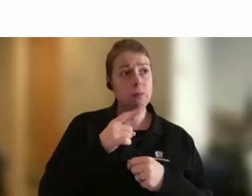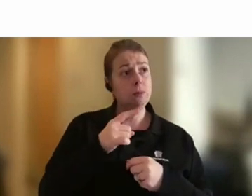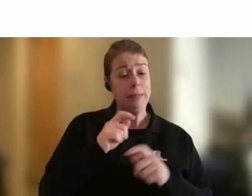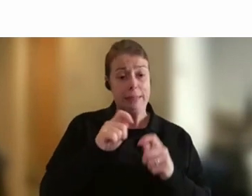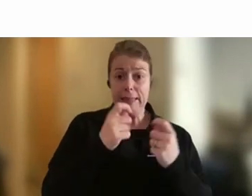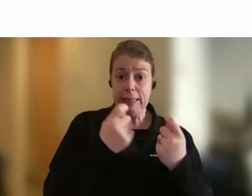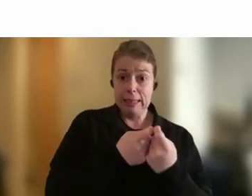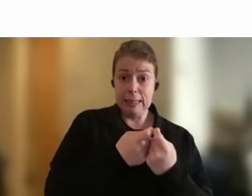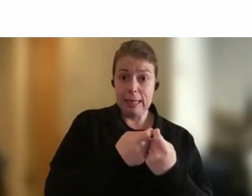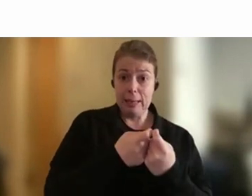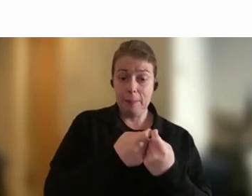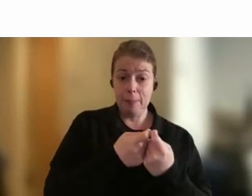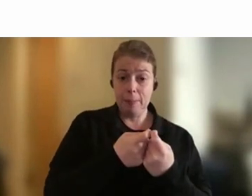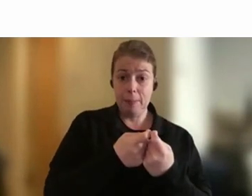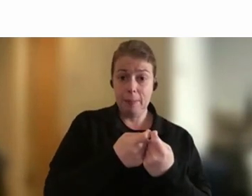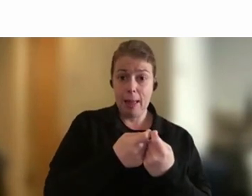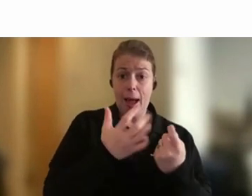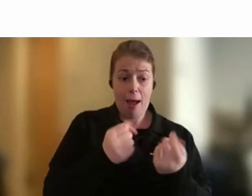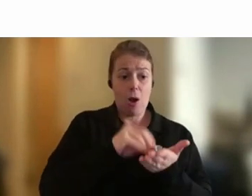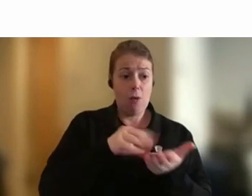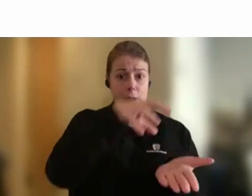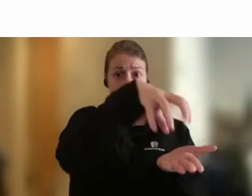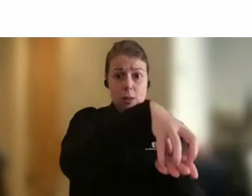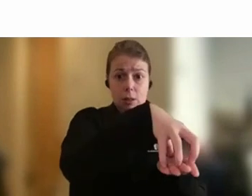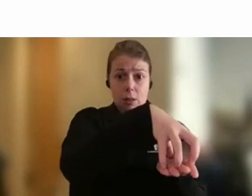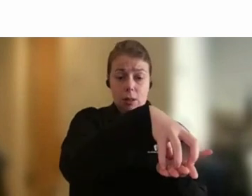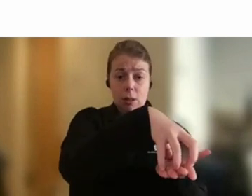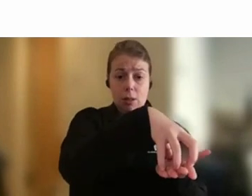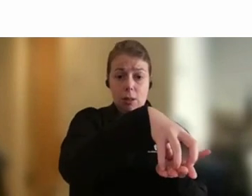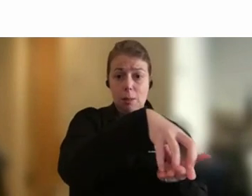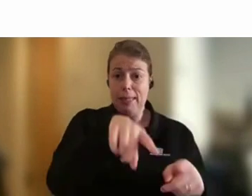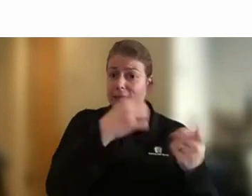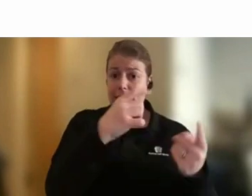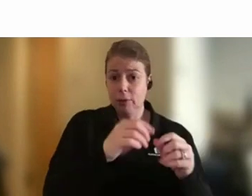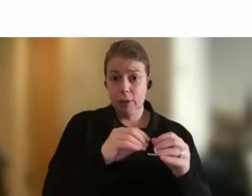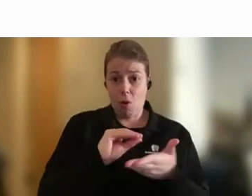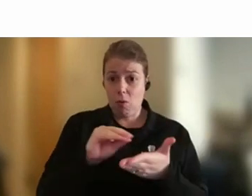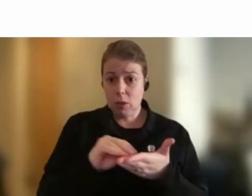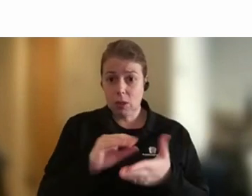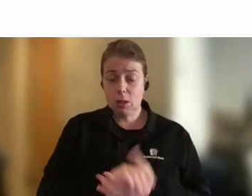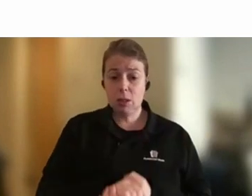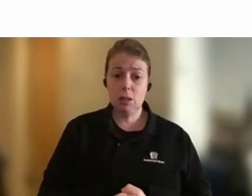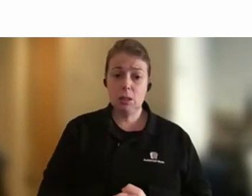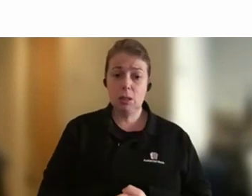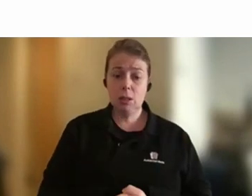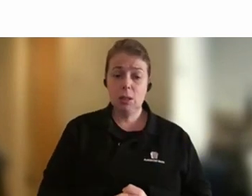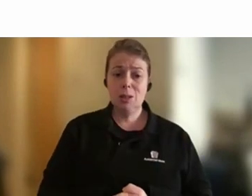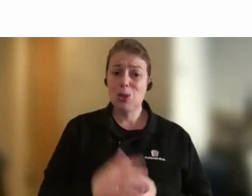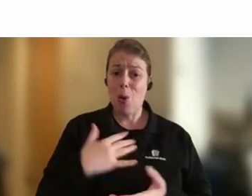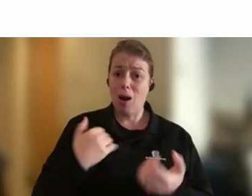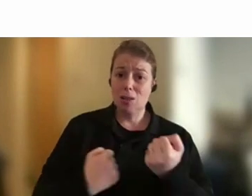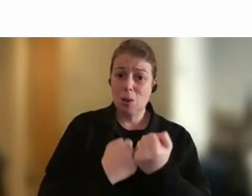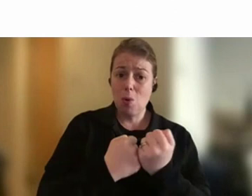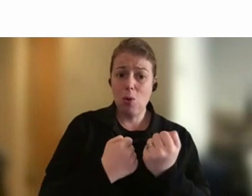are based in a particular place, but they're based in our other offices. And so, but I would reinforce what Rebecca said